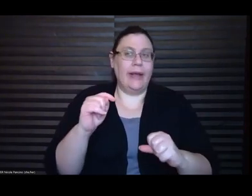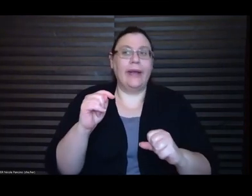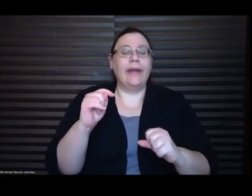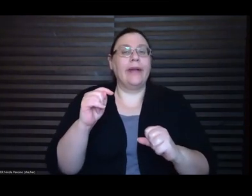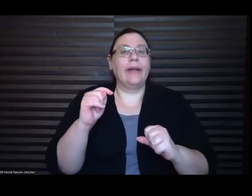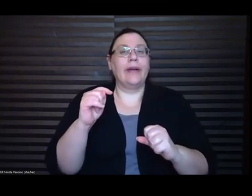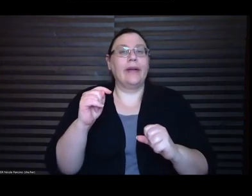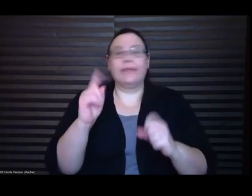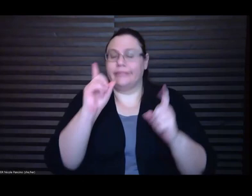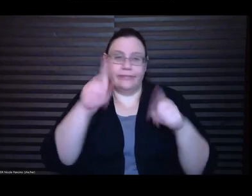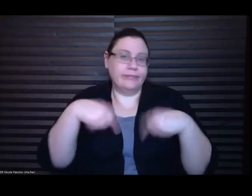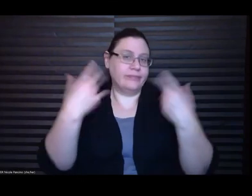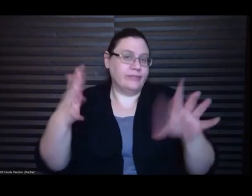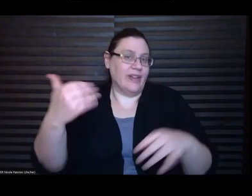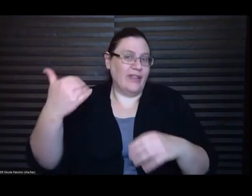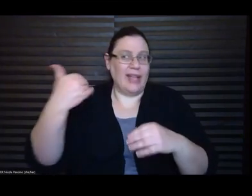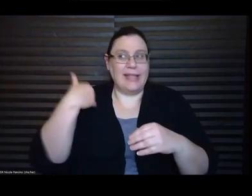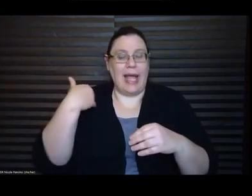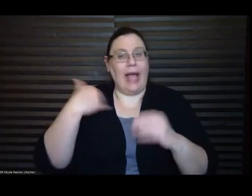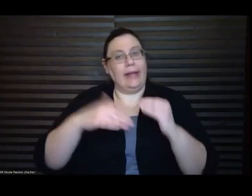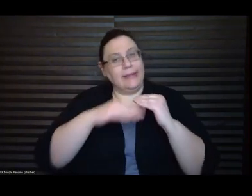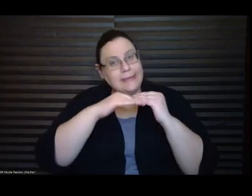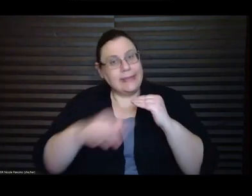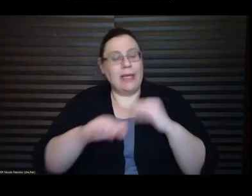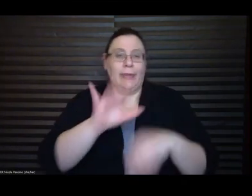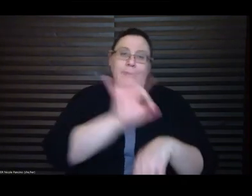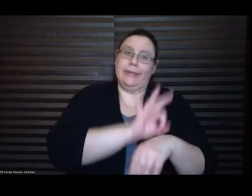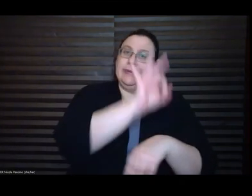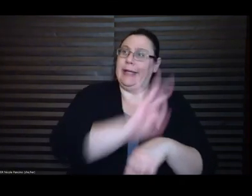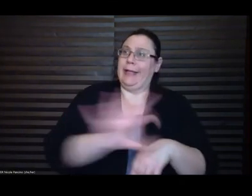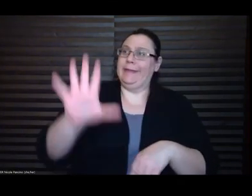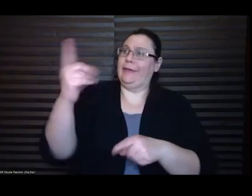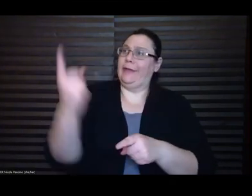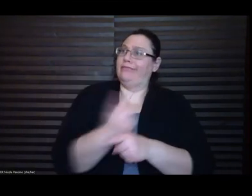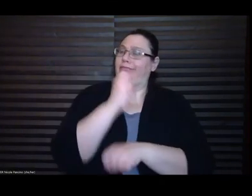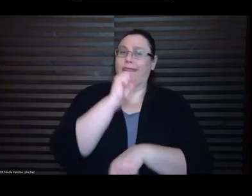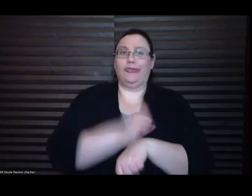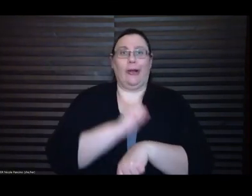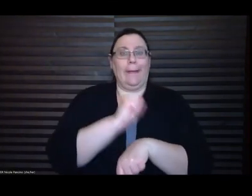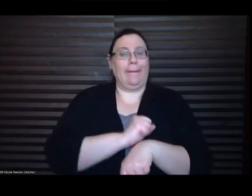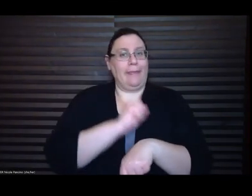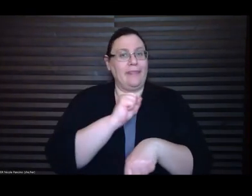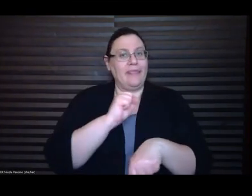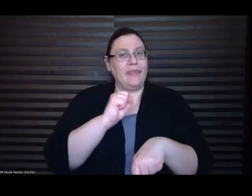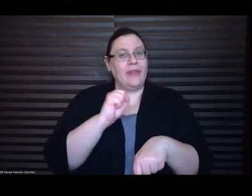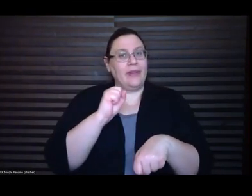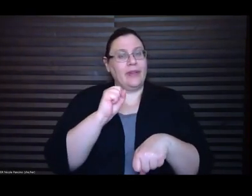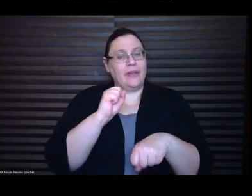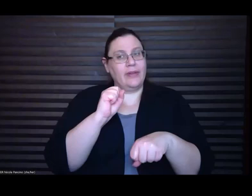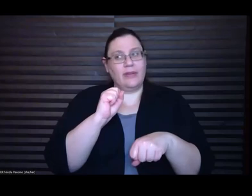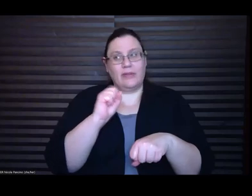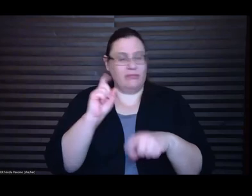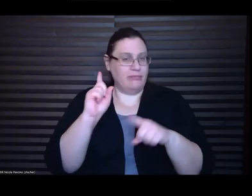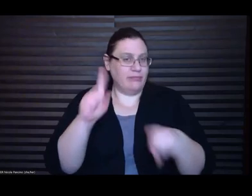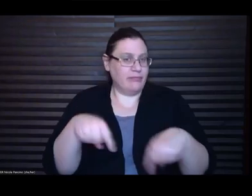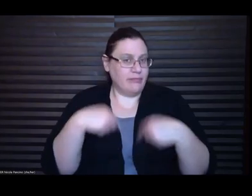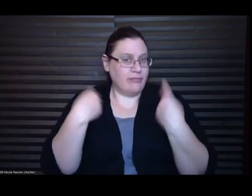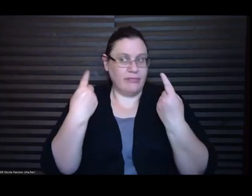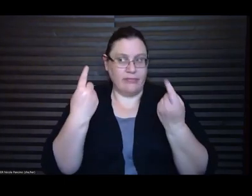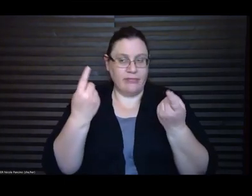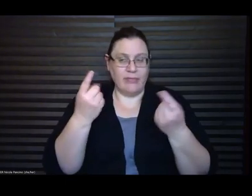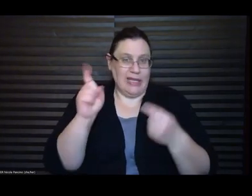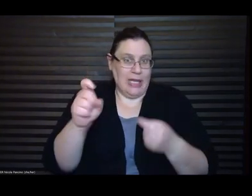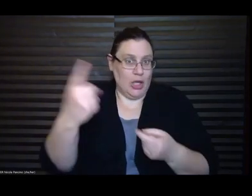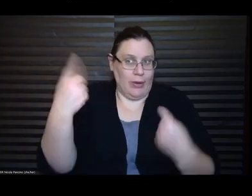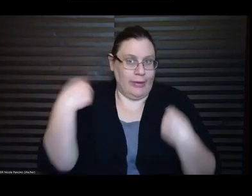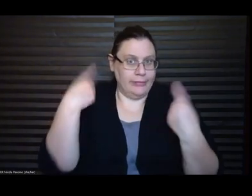job and I've always needed one and so the biggest difference